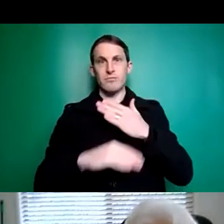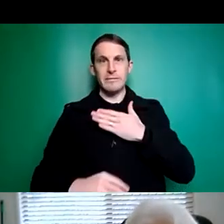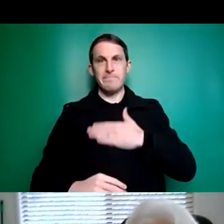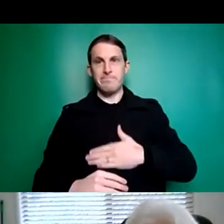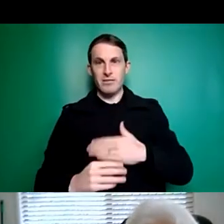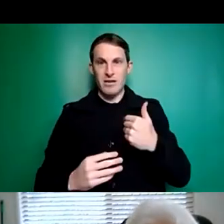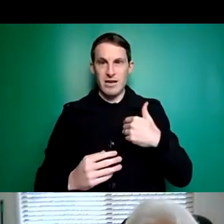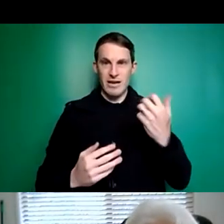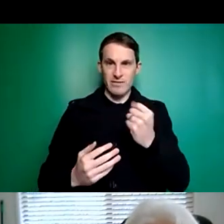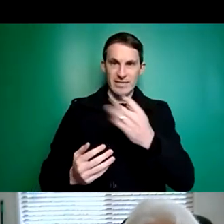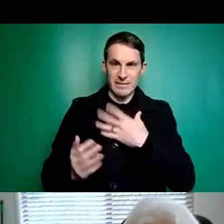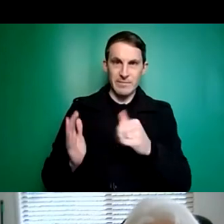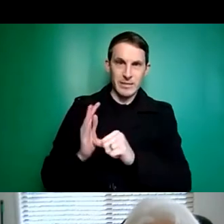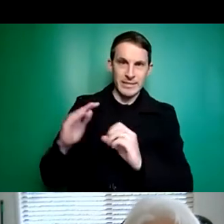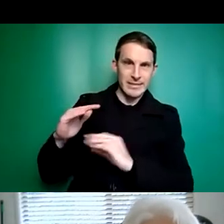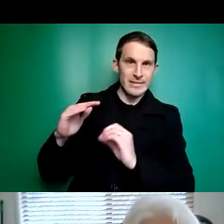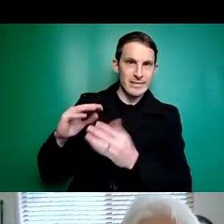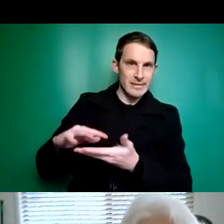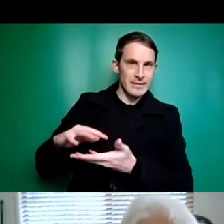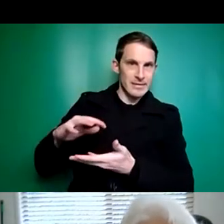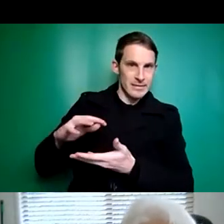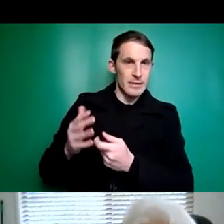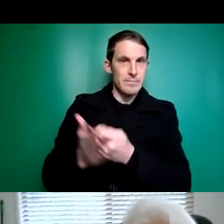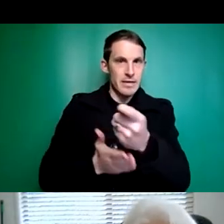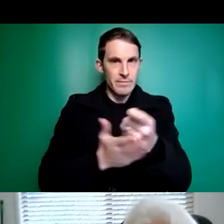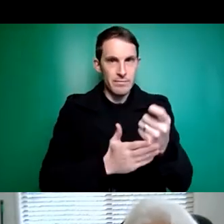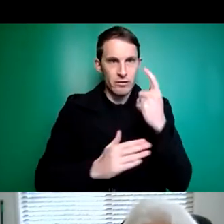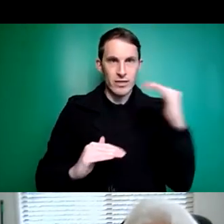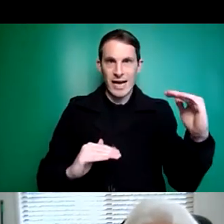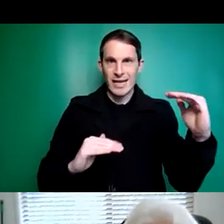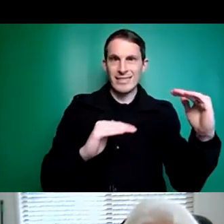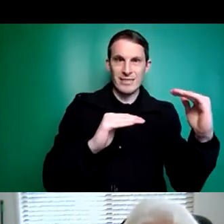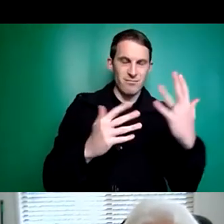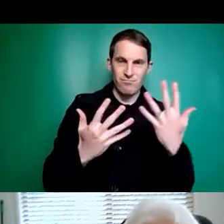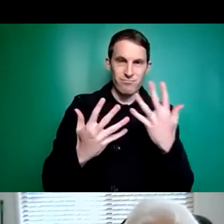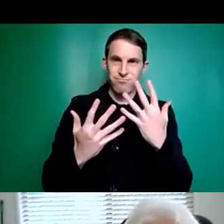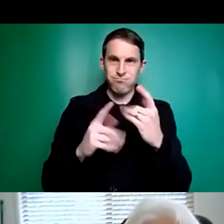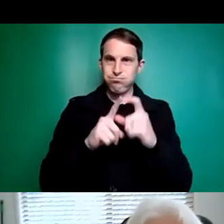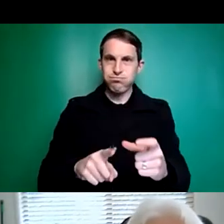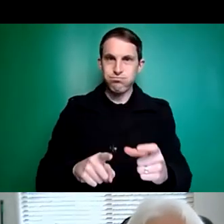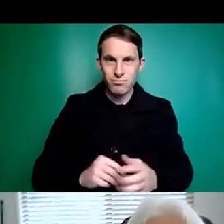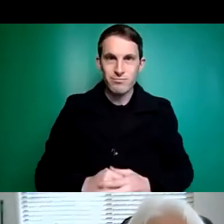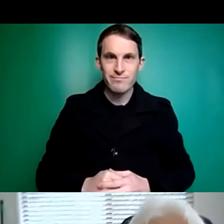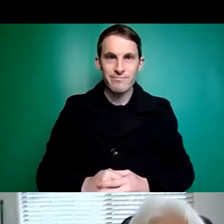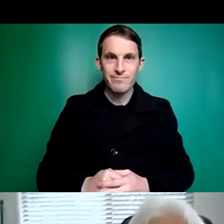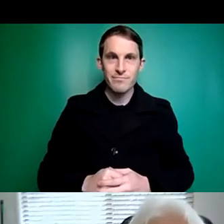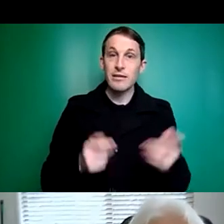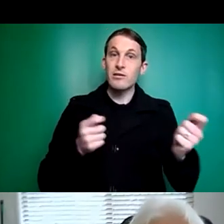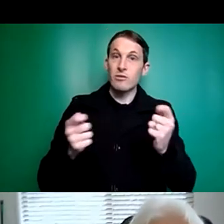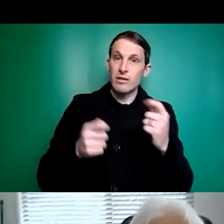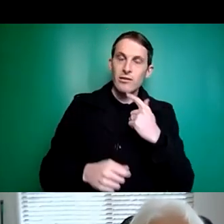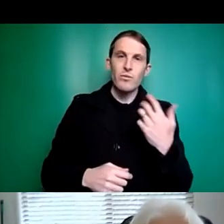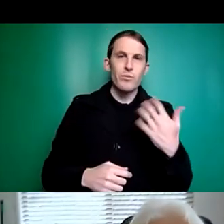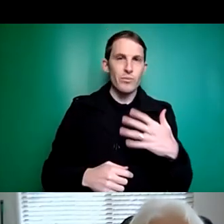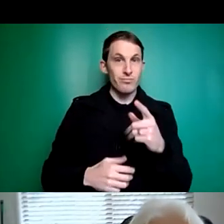things for myself and that is a big ask. Yeah, yeah, that's really